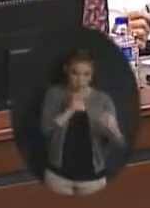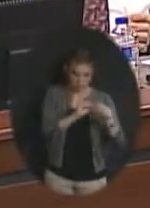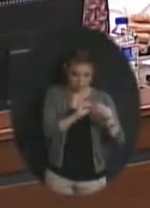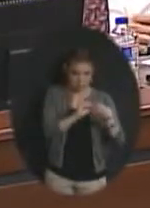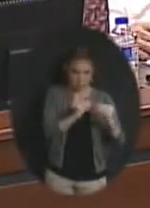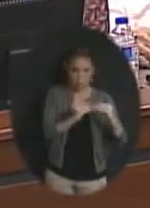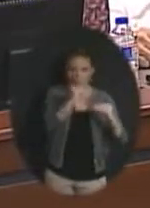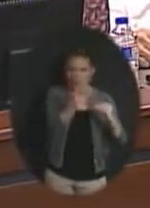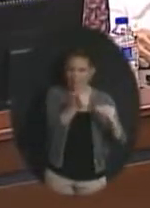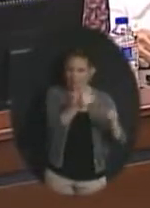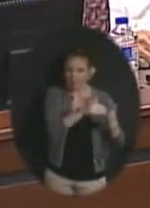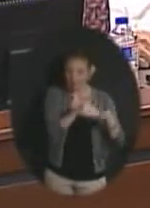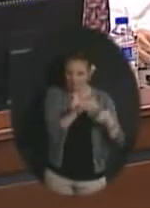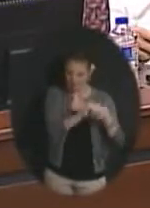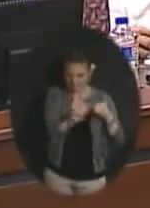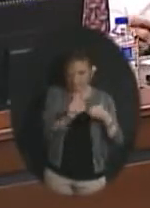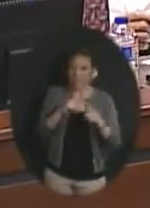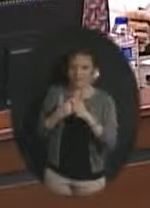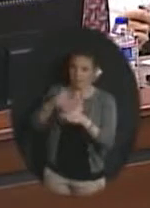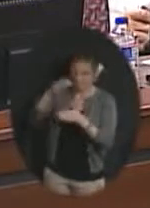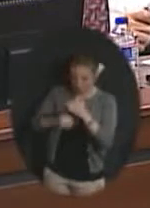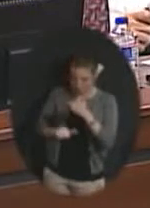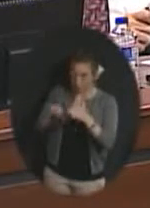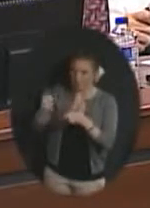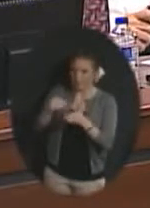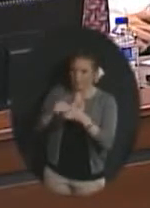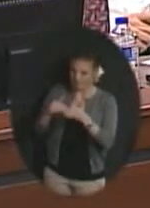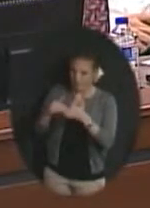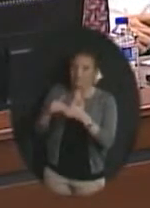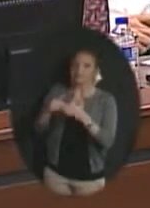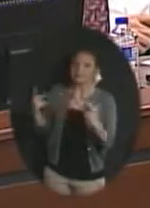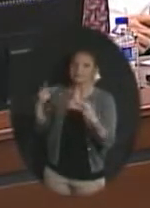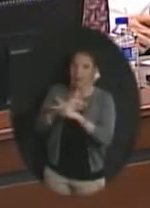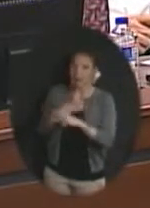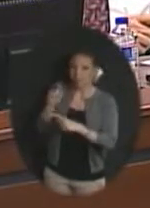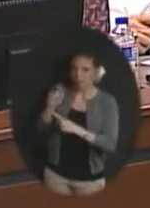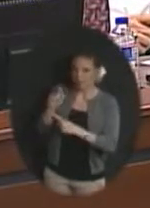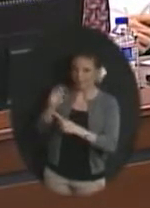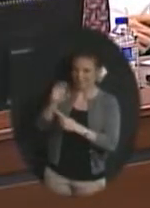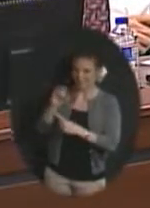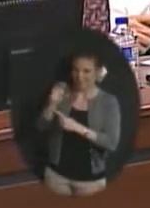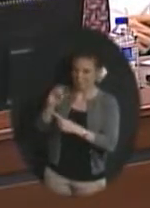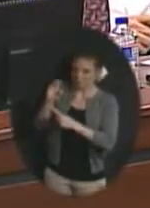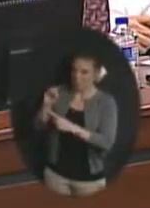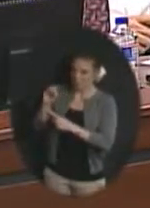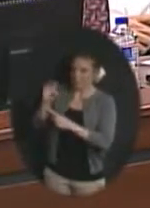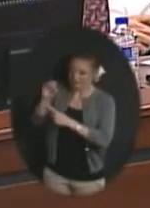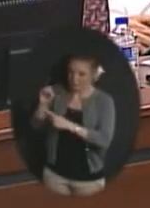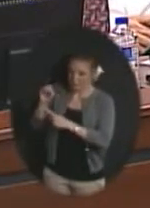times a factor which in our case is point zero zero zero zero zero zero four zero two five